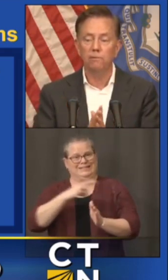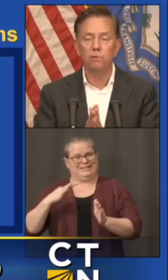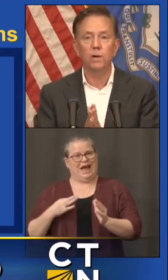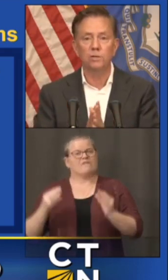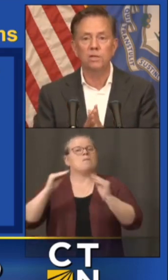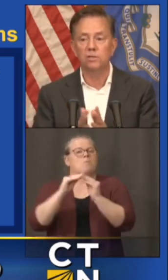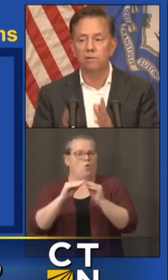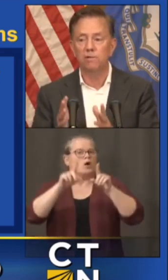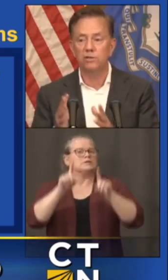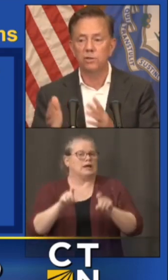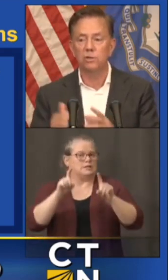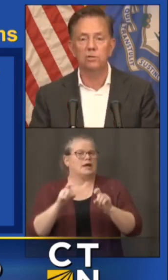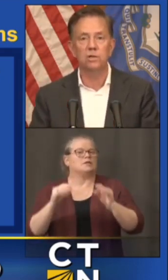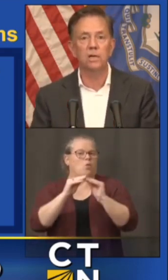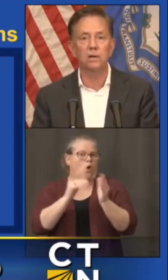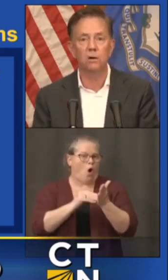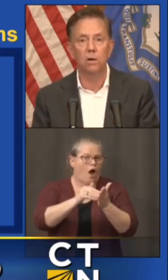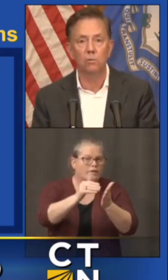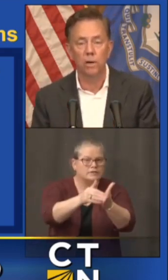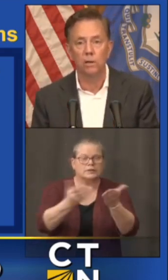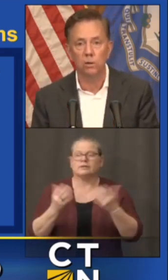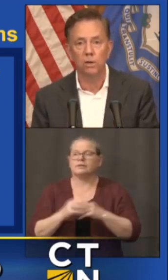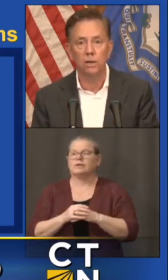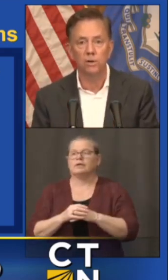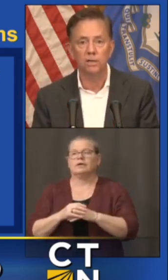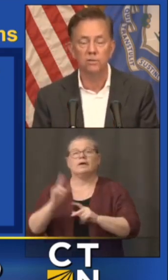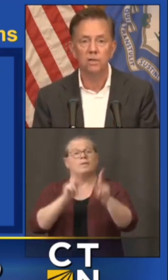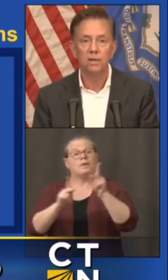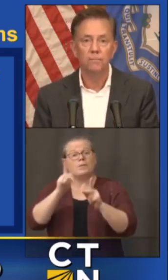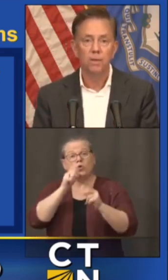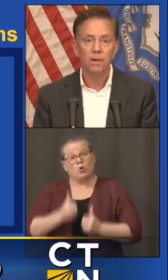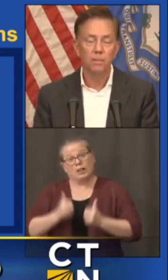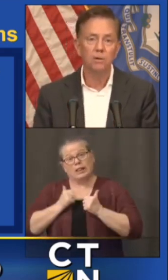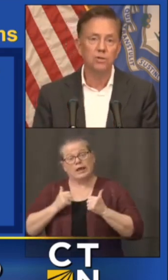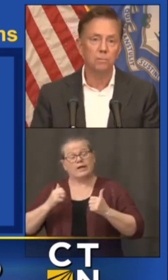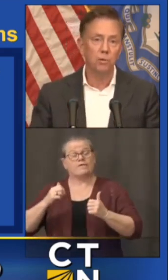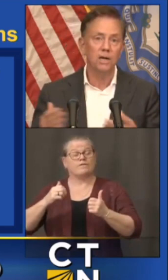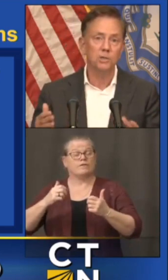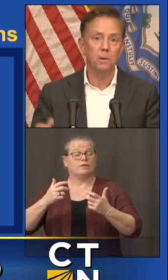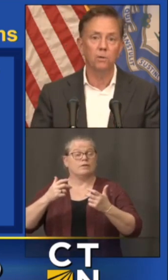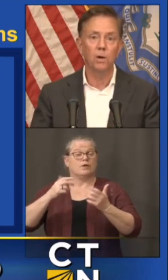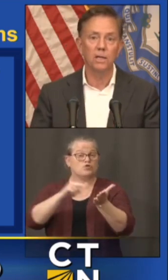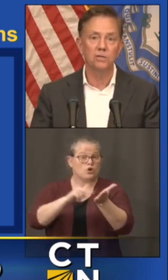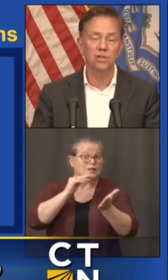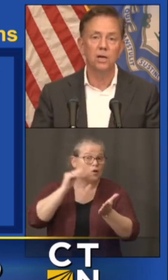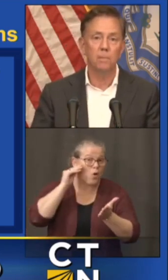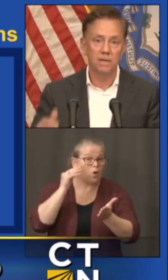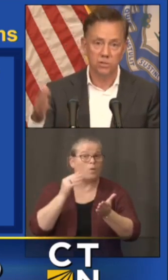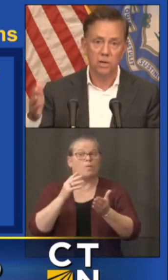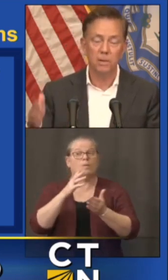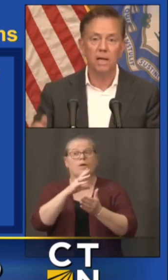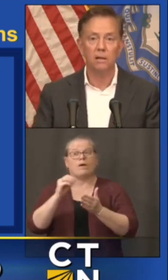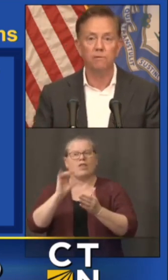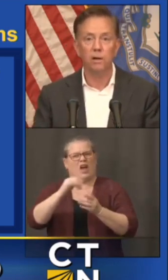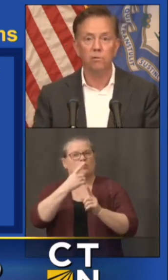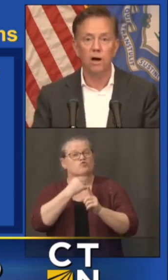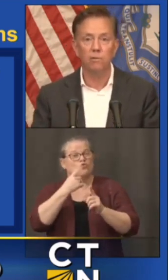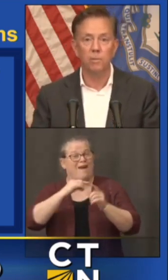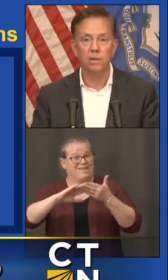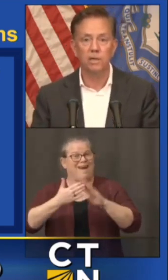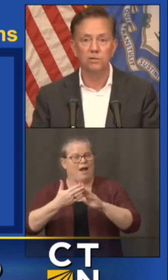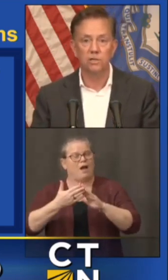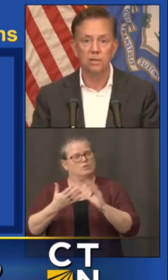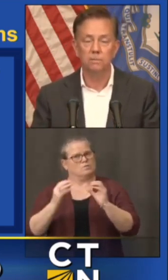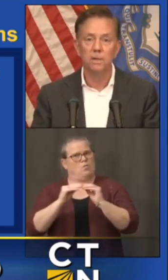priority for residents and visitors in our red alert areas I'm a little surprised by the way that CMS coming out of the federal